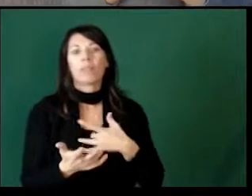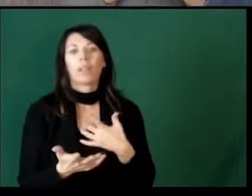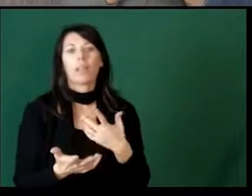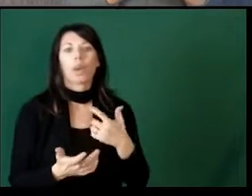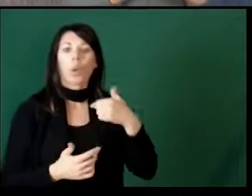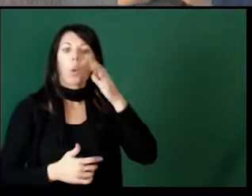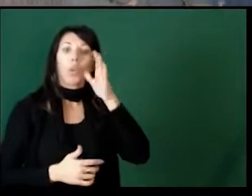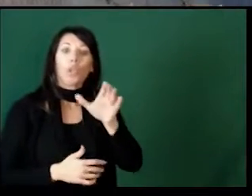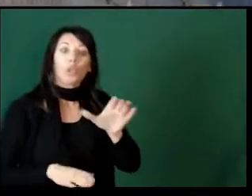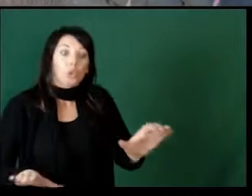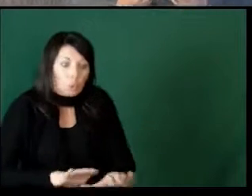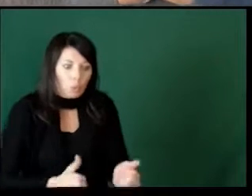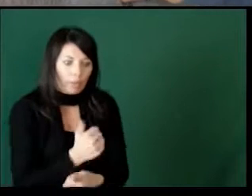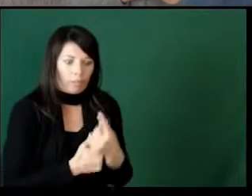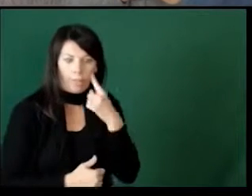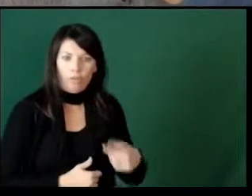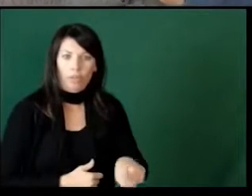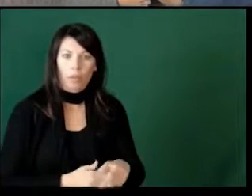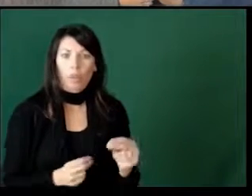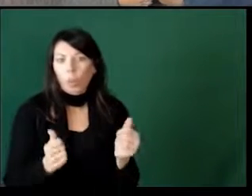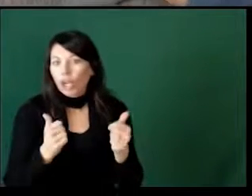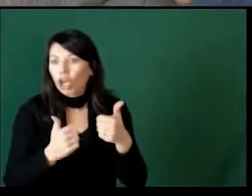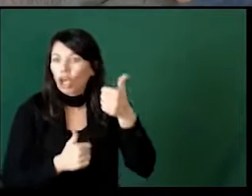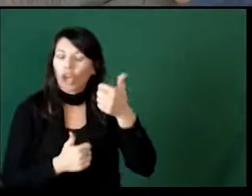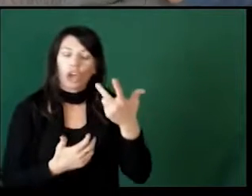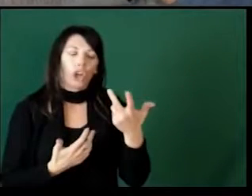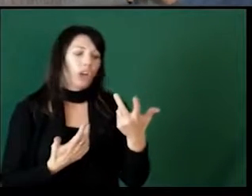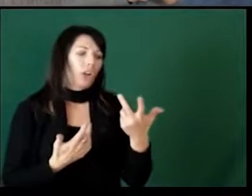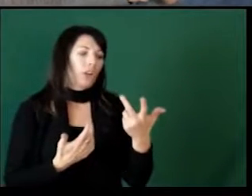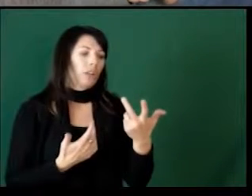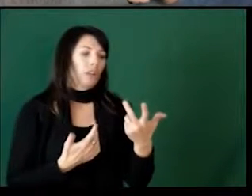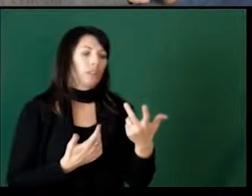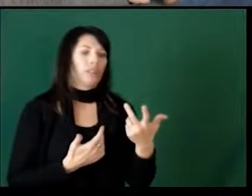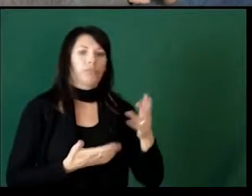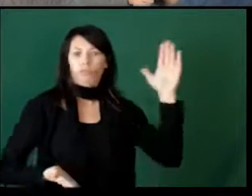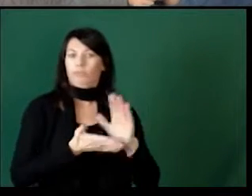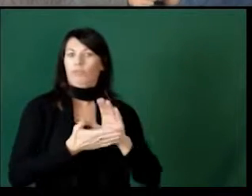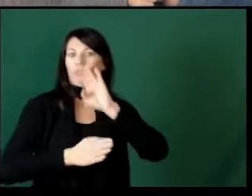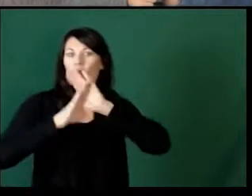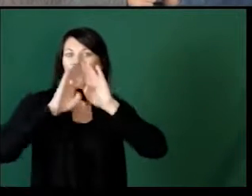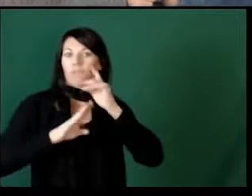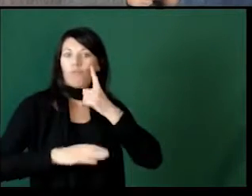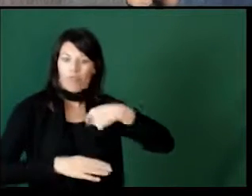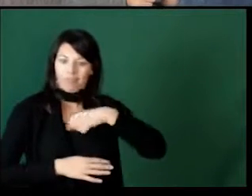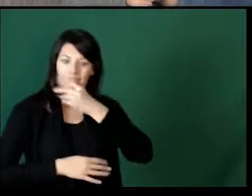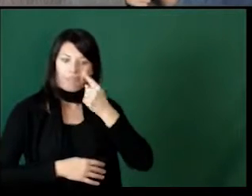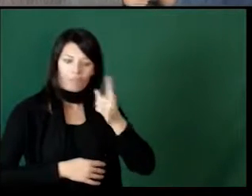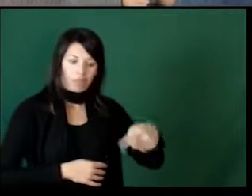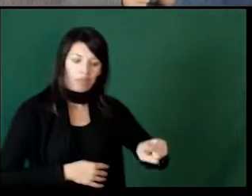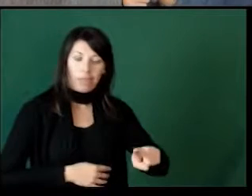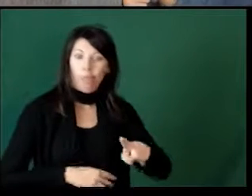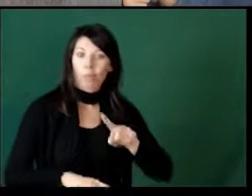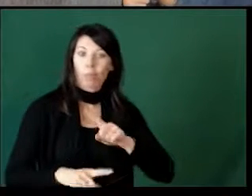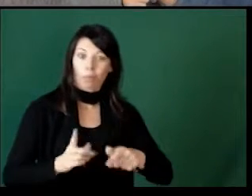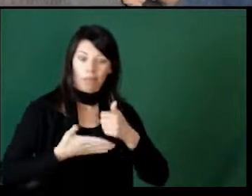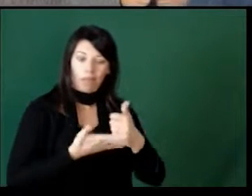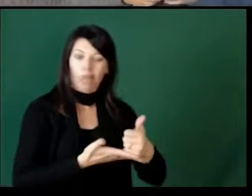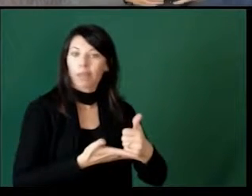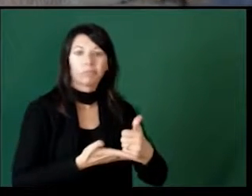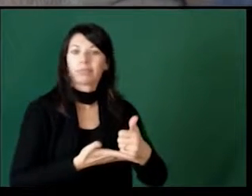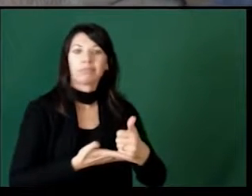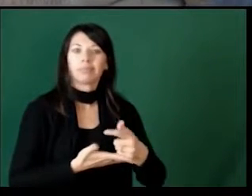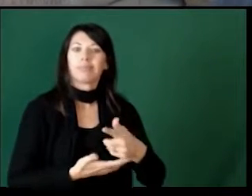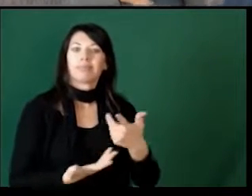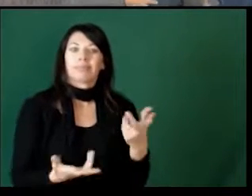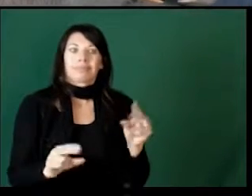it's easy for us to want to do for them. It's quicker. It saves on frustration for them and for us. However, it's